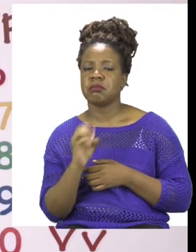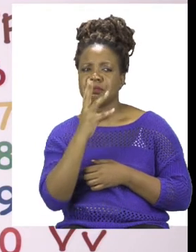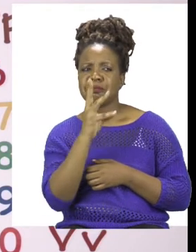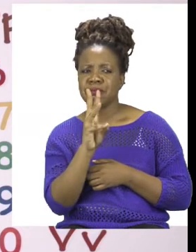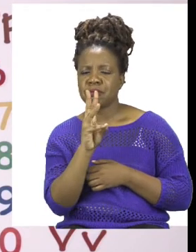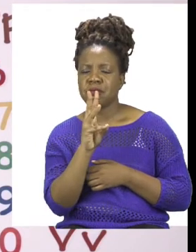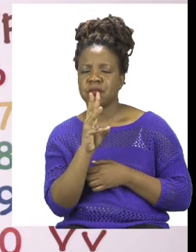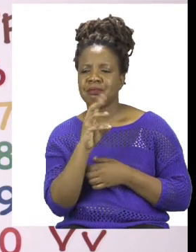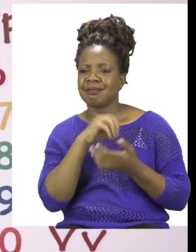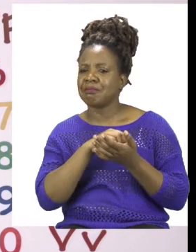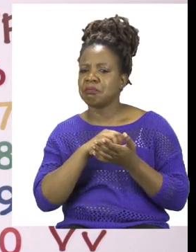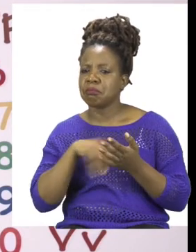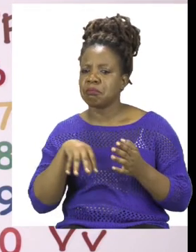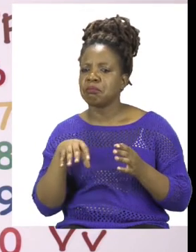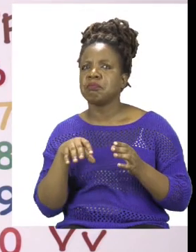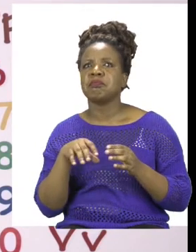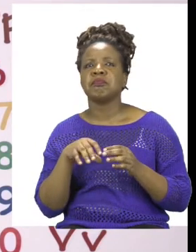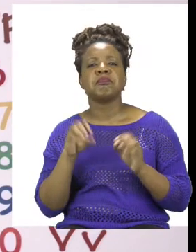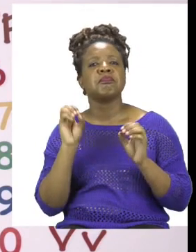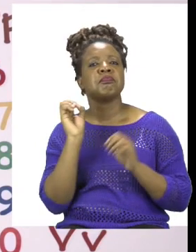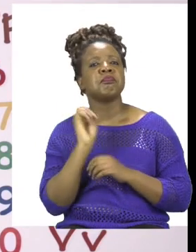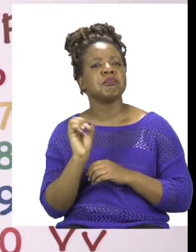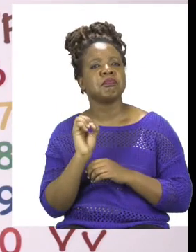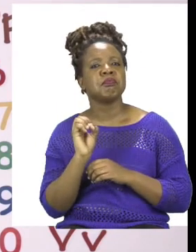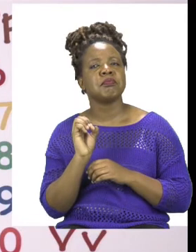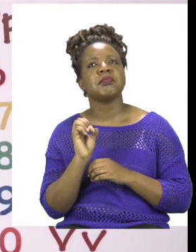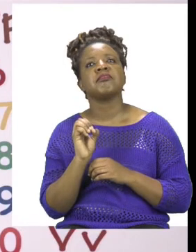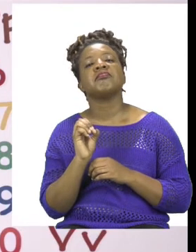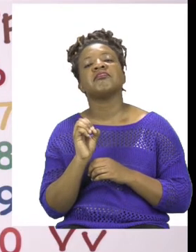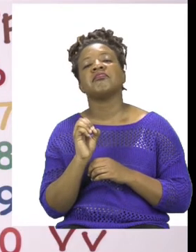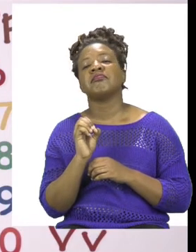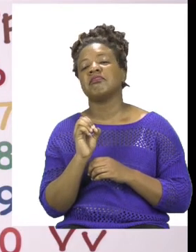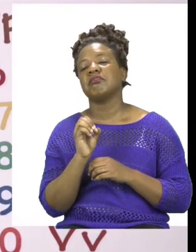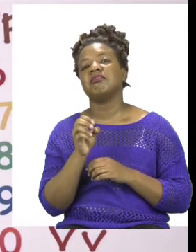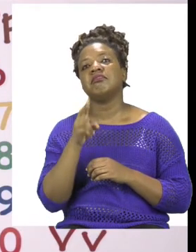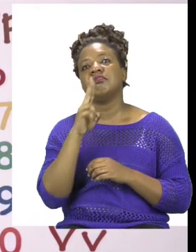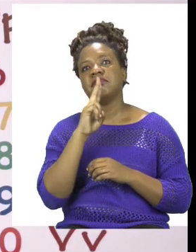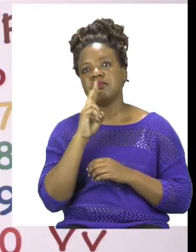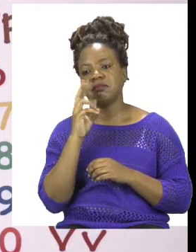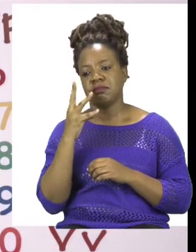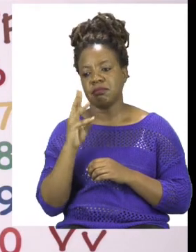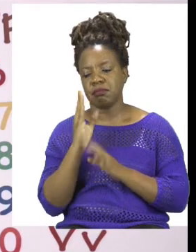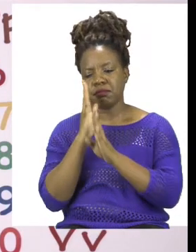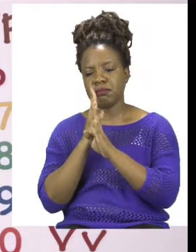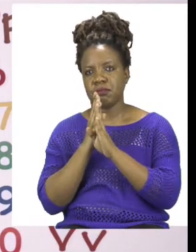things and we are taking away 0. Our answer will be 6.